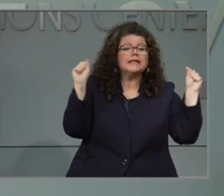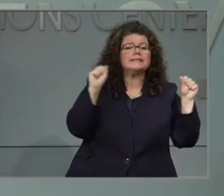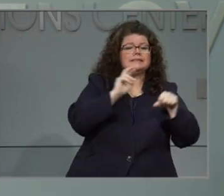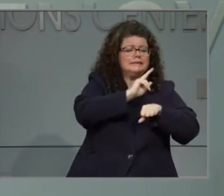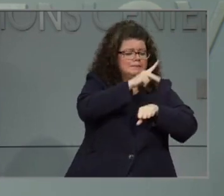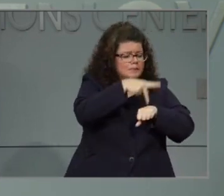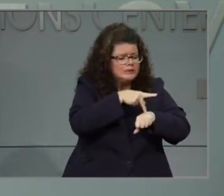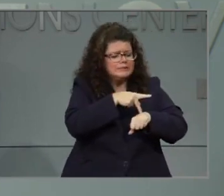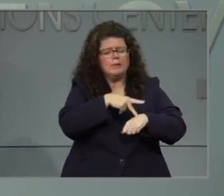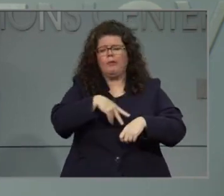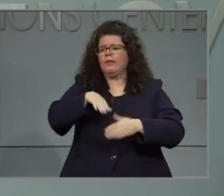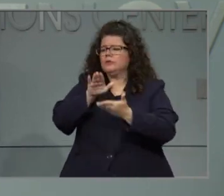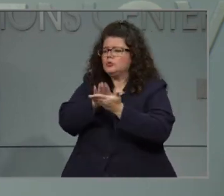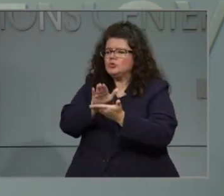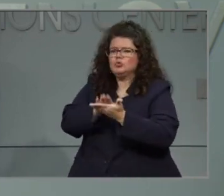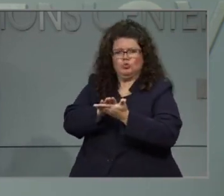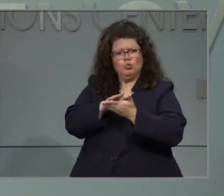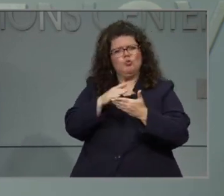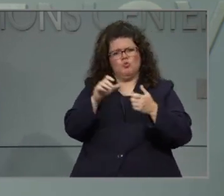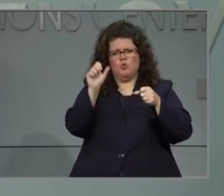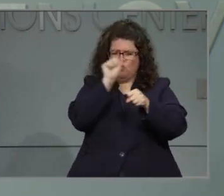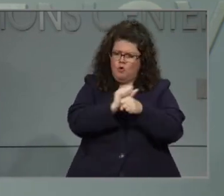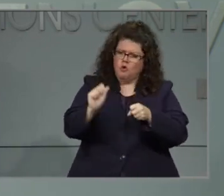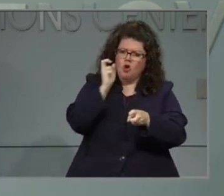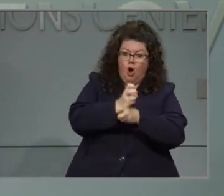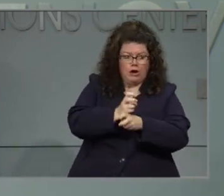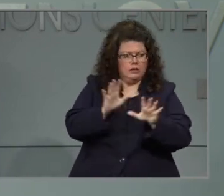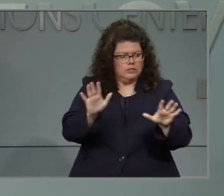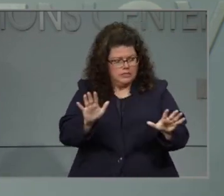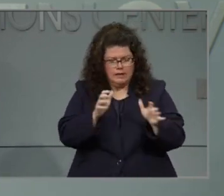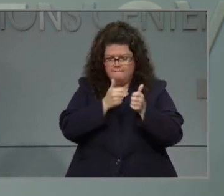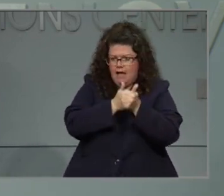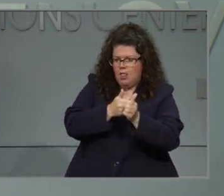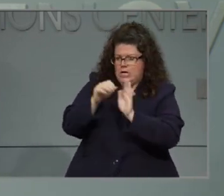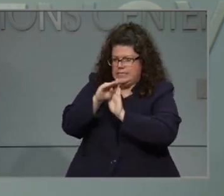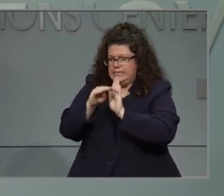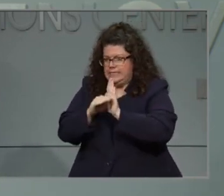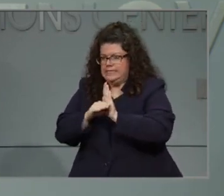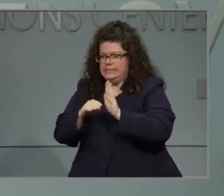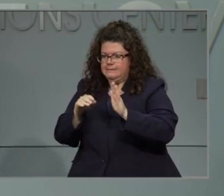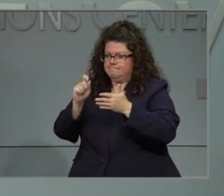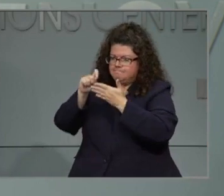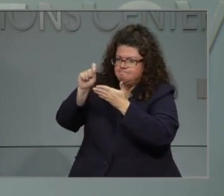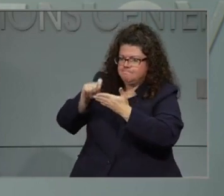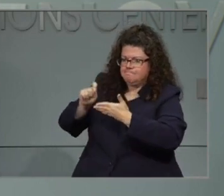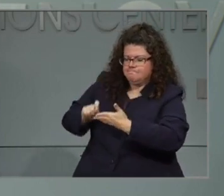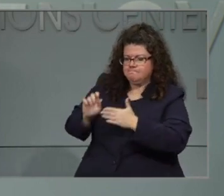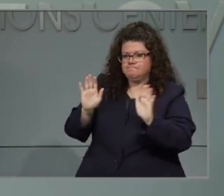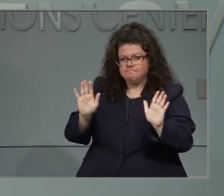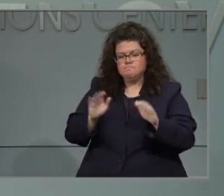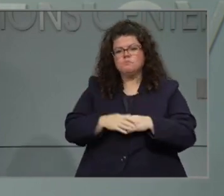teachers have been working on making sure that those protocols can be in place. I know that for those